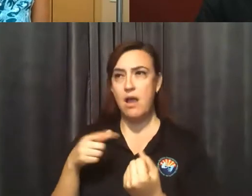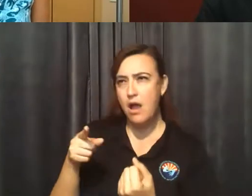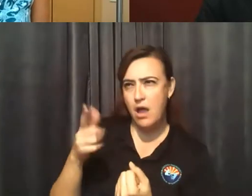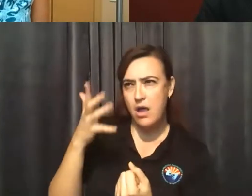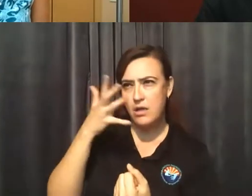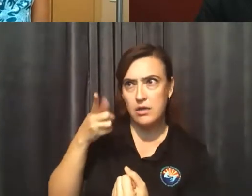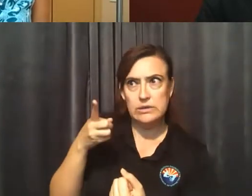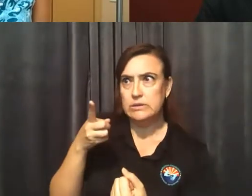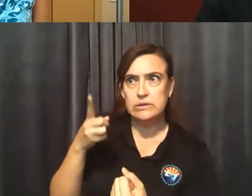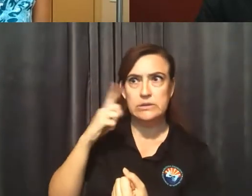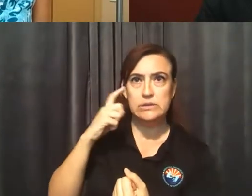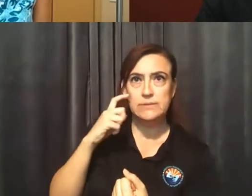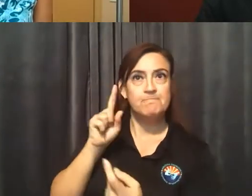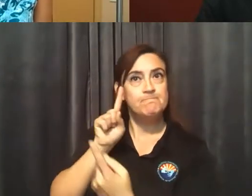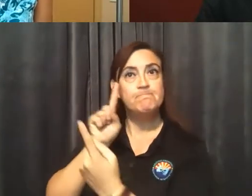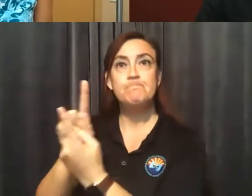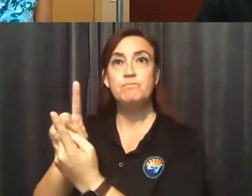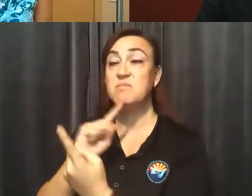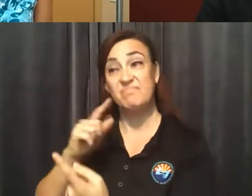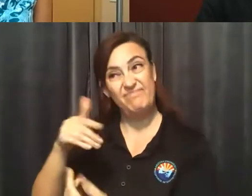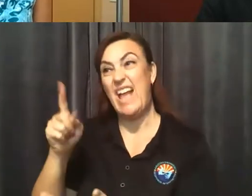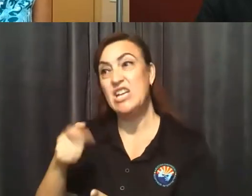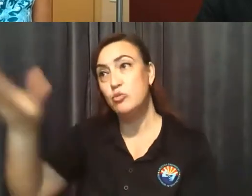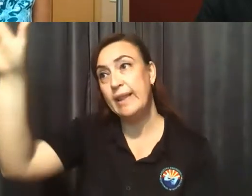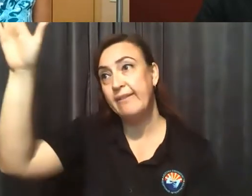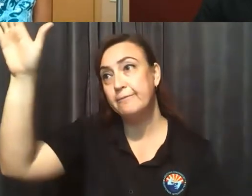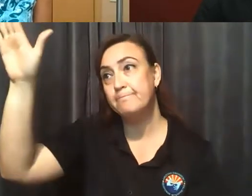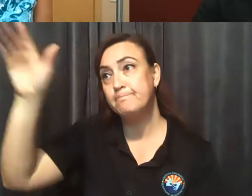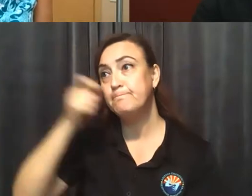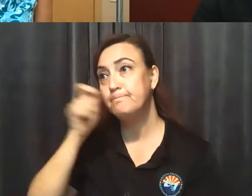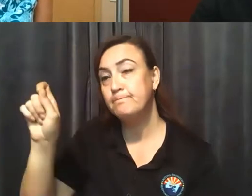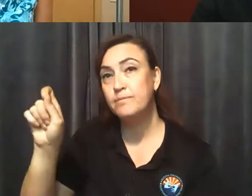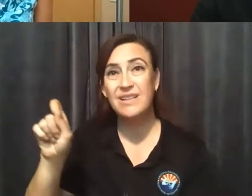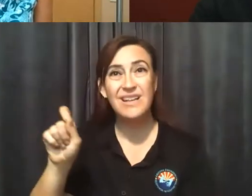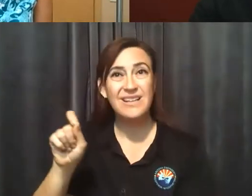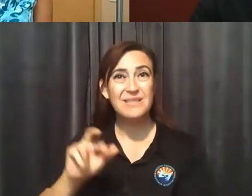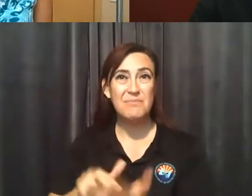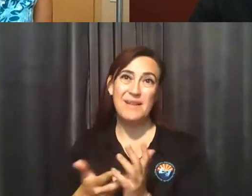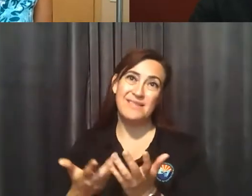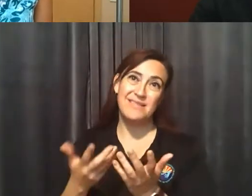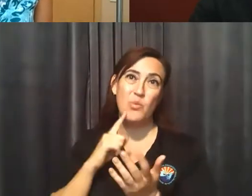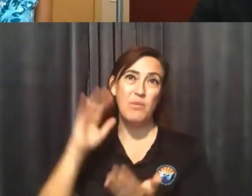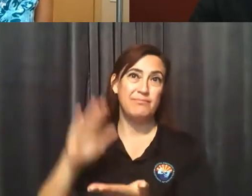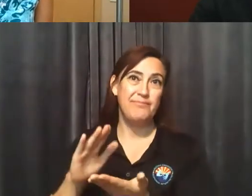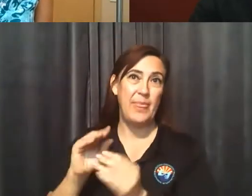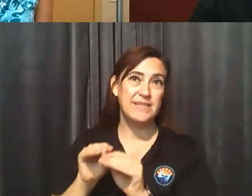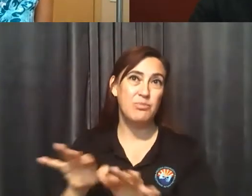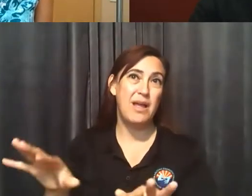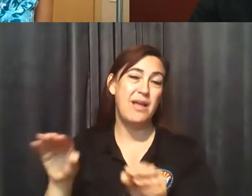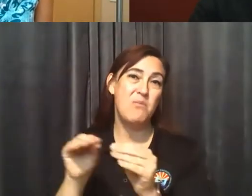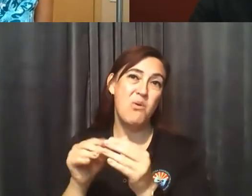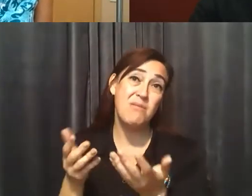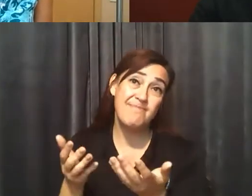ask them to leave, because that's where that spread is going to be more apt to happen. And so if you've got somebody,